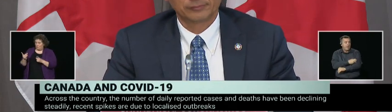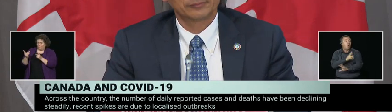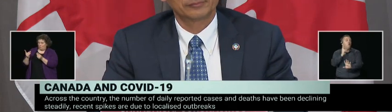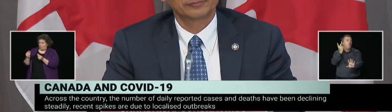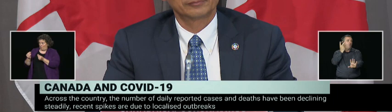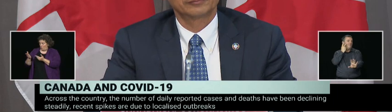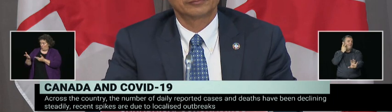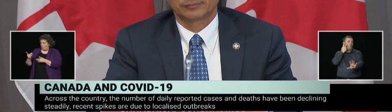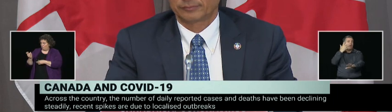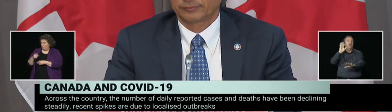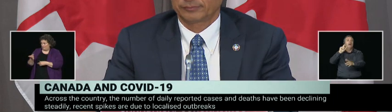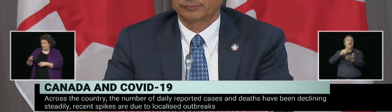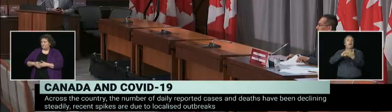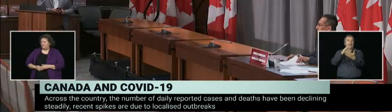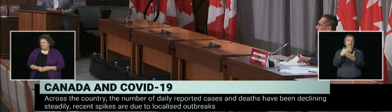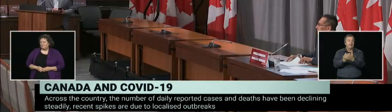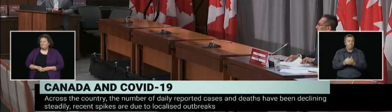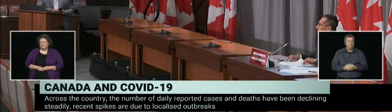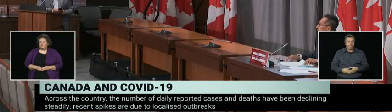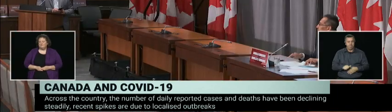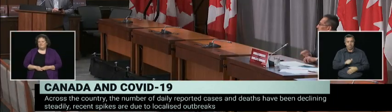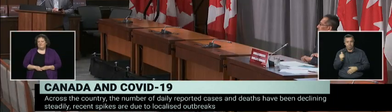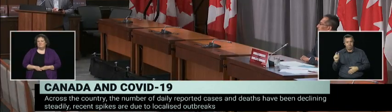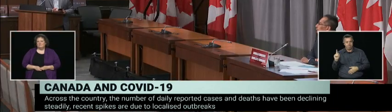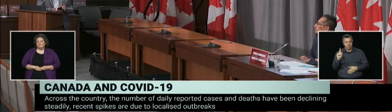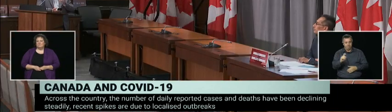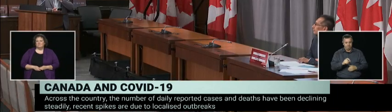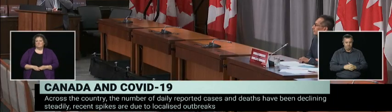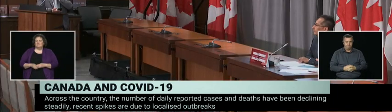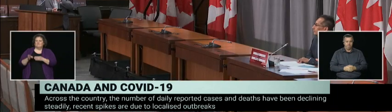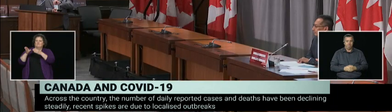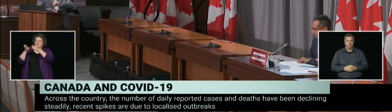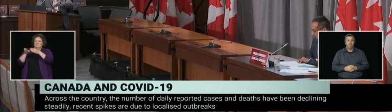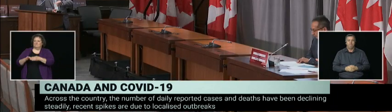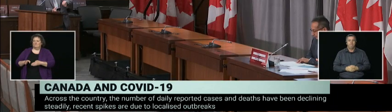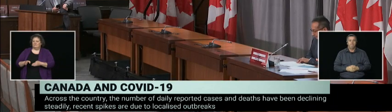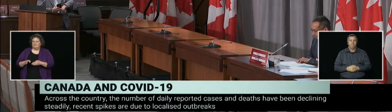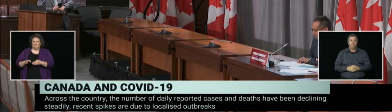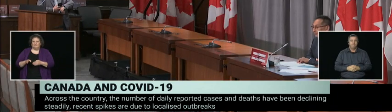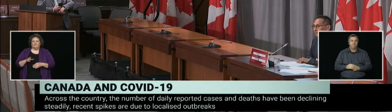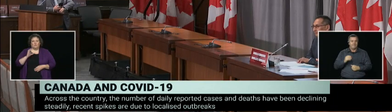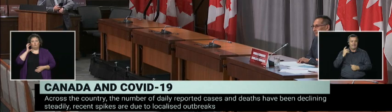Merci. La prochaine question est de Sébastien. C'est François de Radio-Canada. À vous la parole.